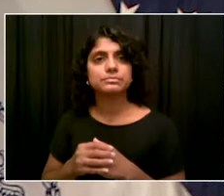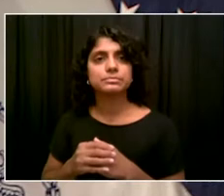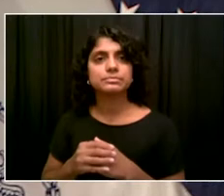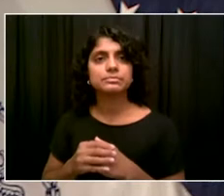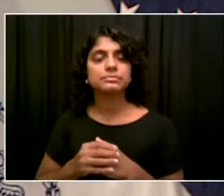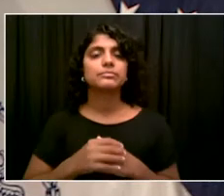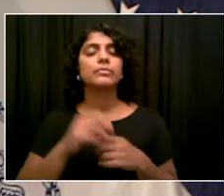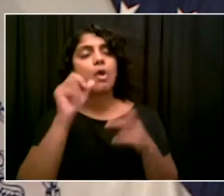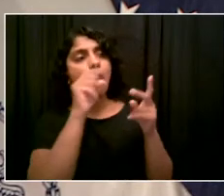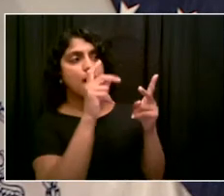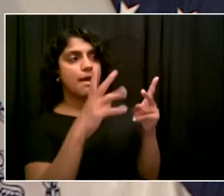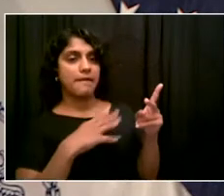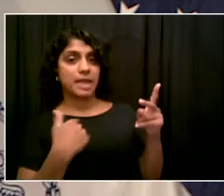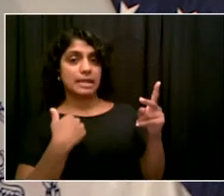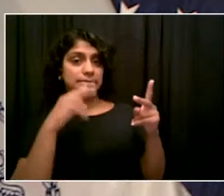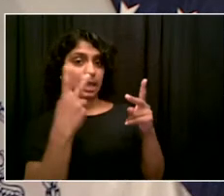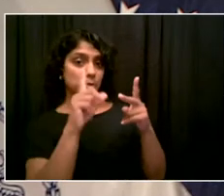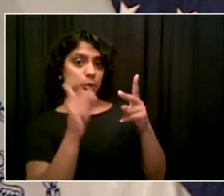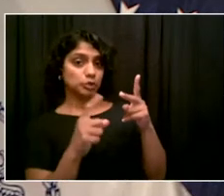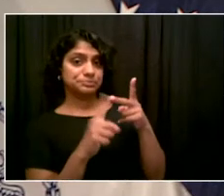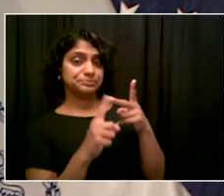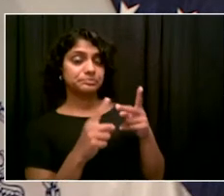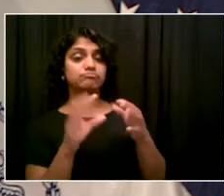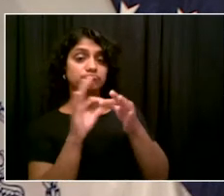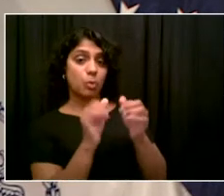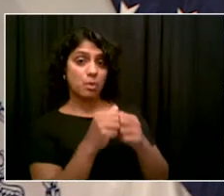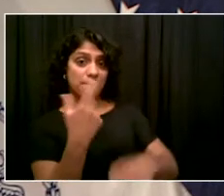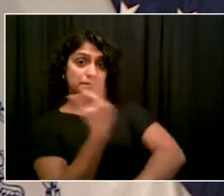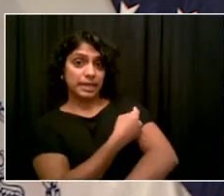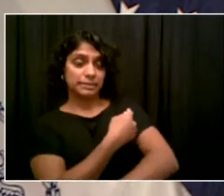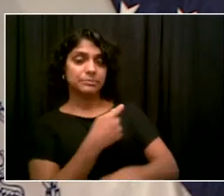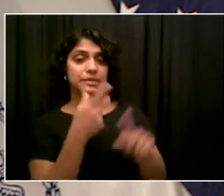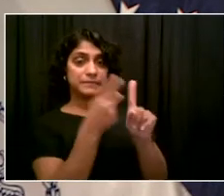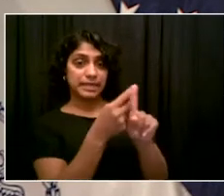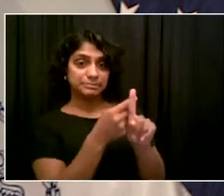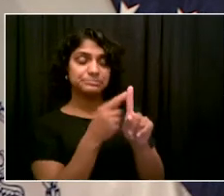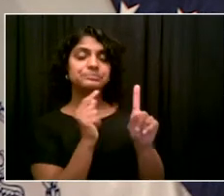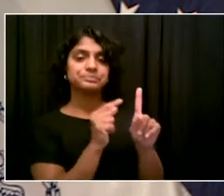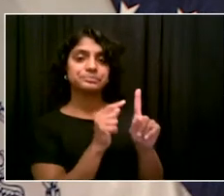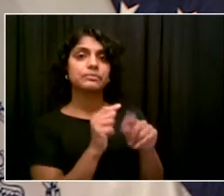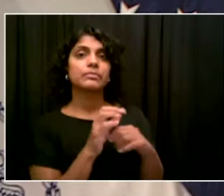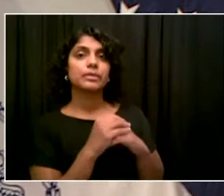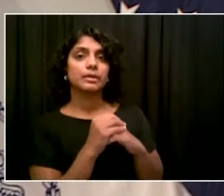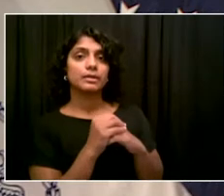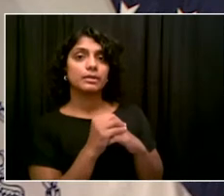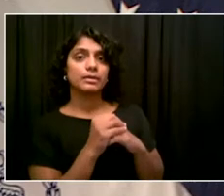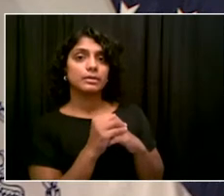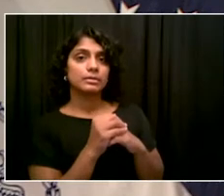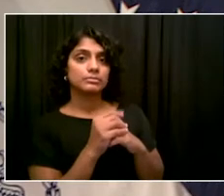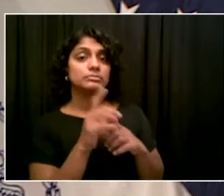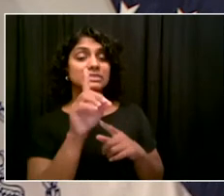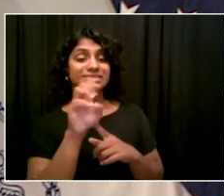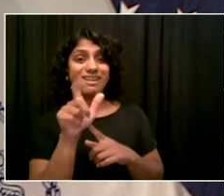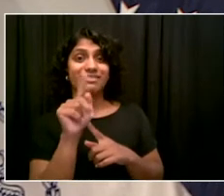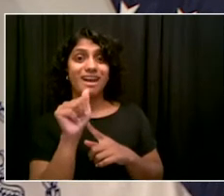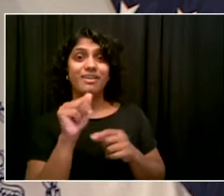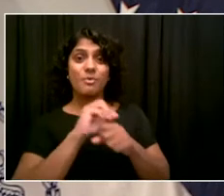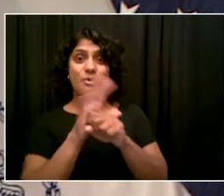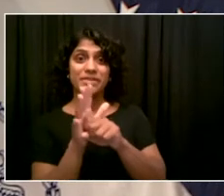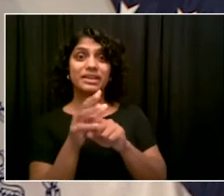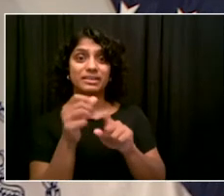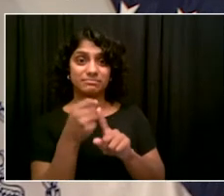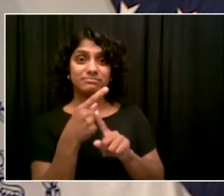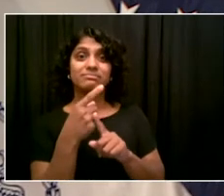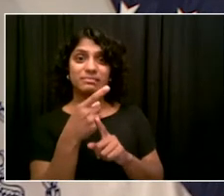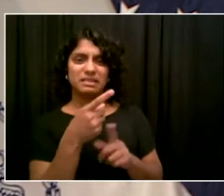have any data on whether anyone who has gotten the Delta variant or is hospitalized had antibodies from having previously had the original